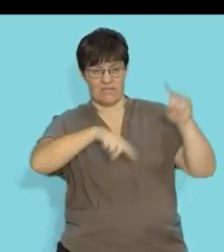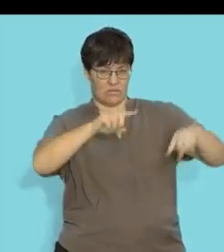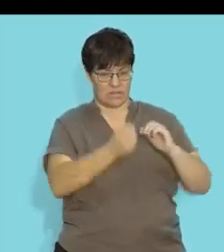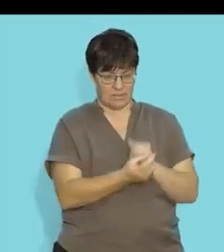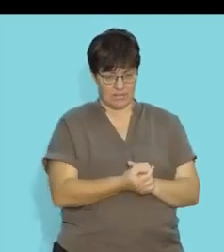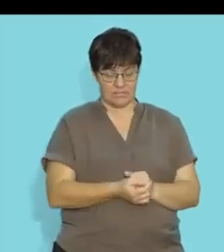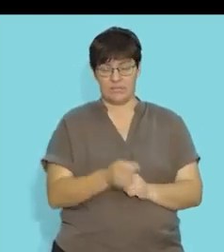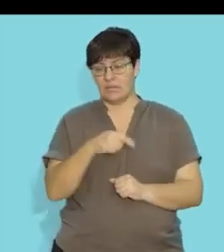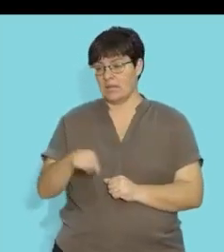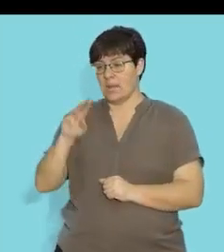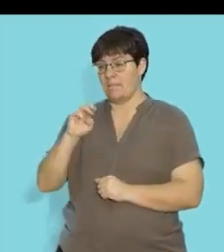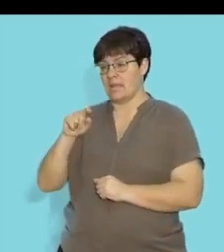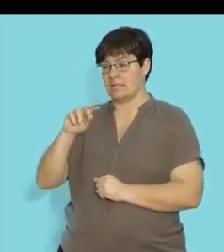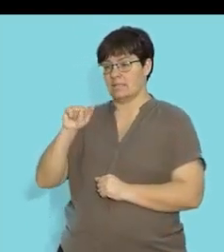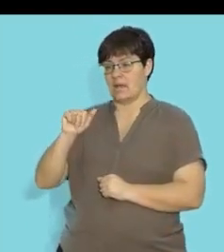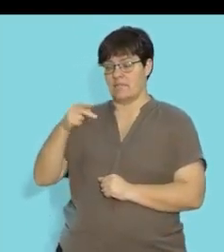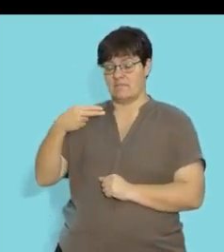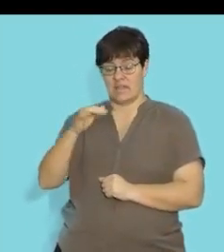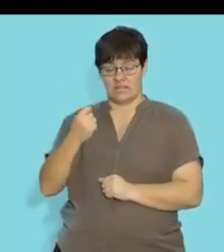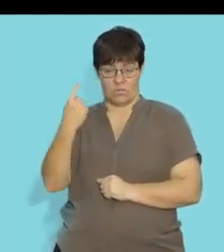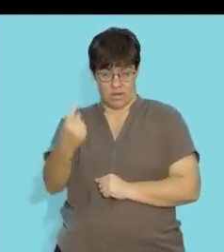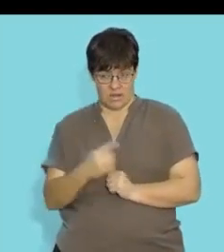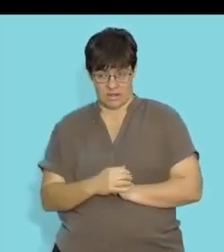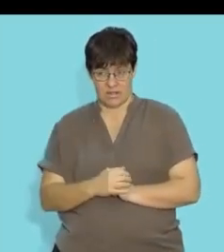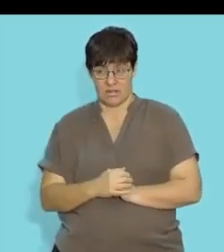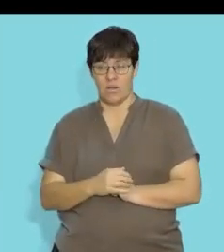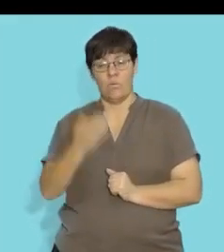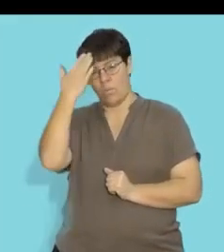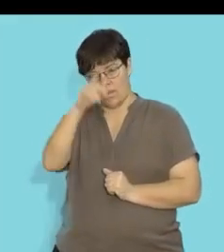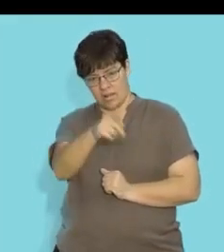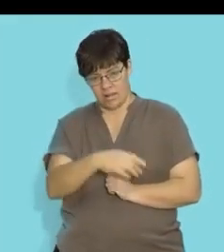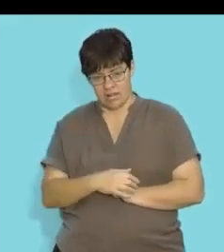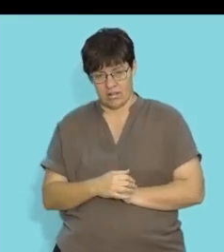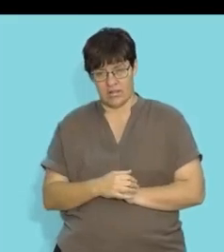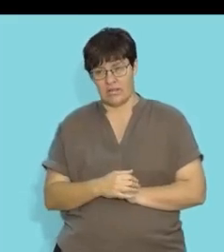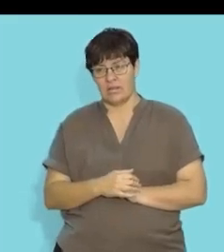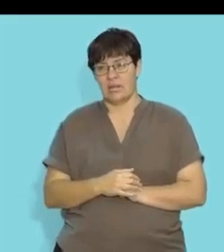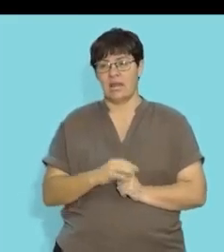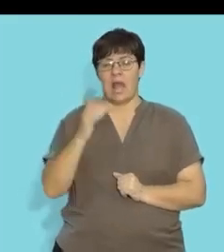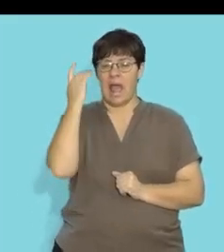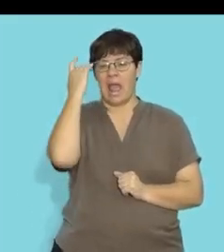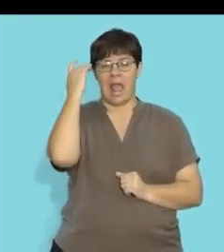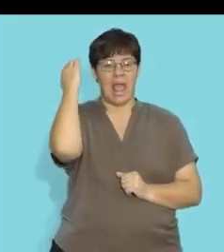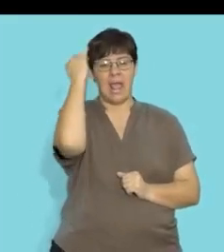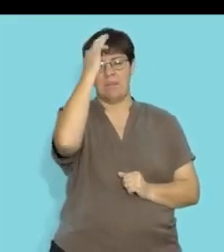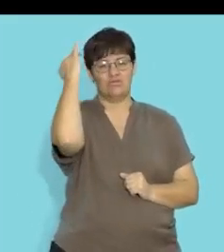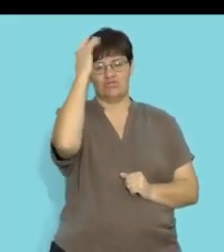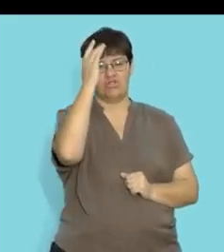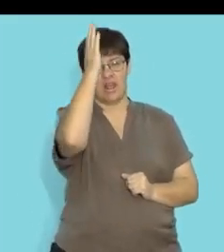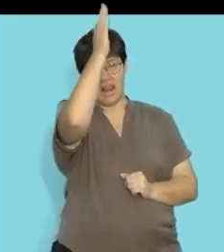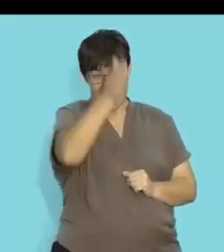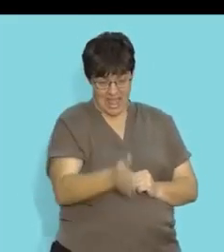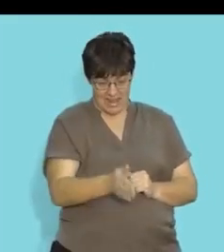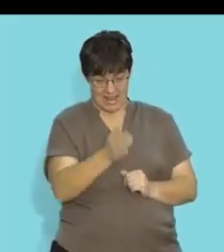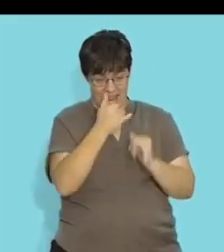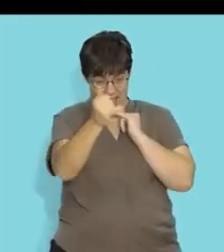metaphase one guys if we recollect at metaphase one we know that there is this imaginary equator and along the equator